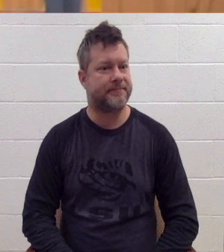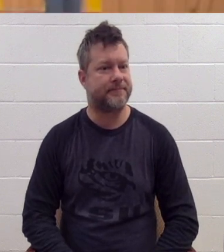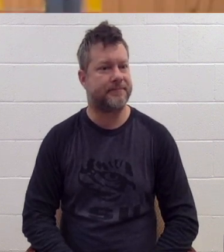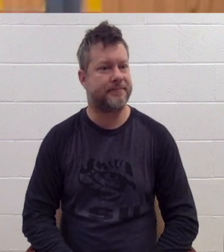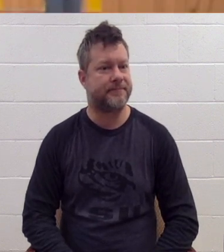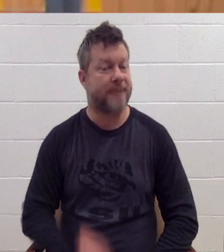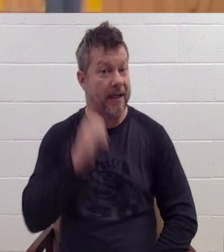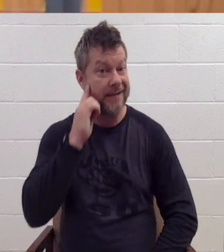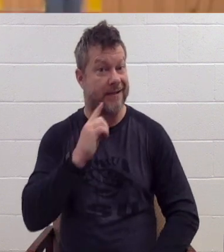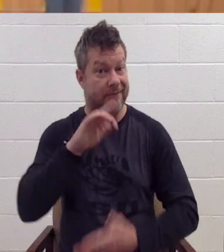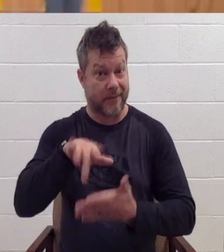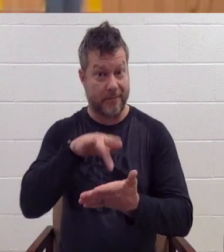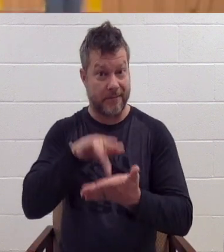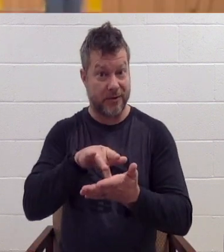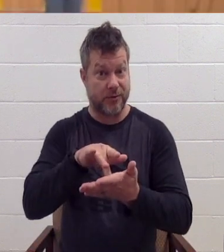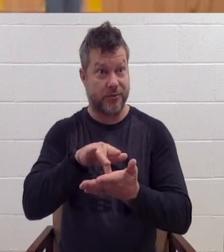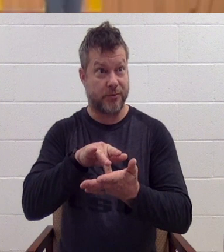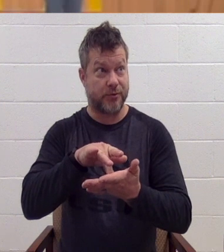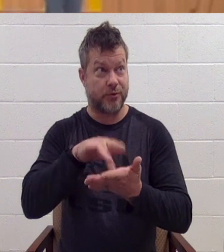Middle School students,